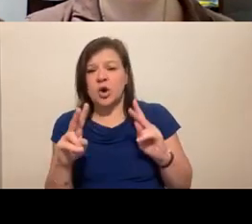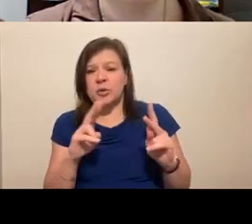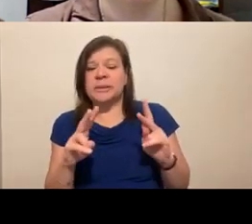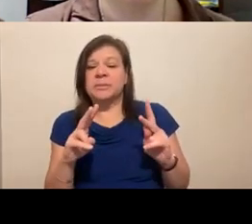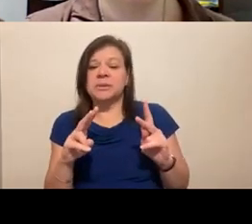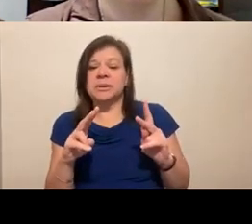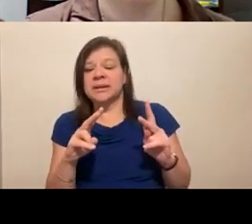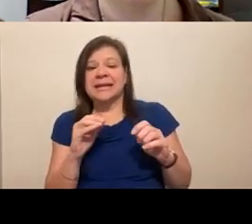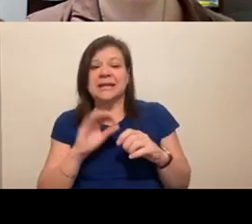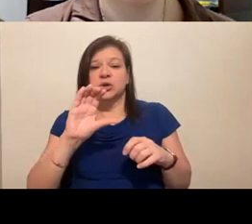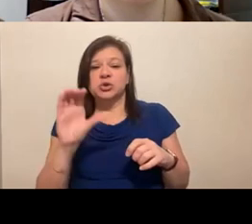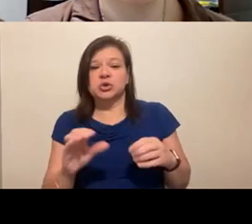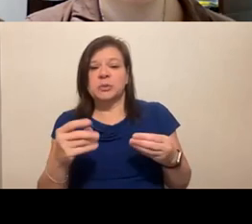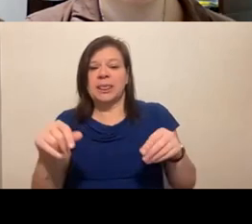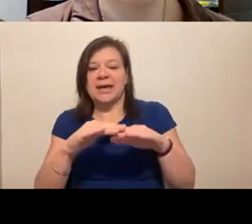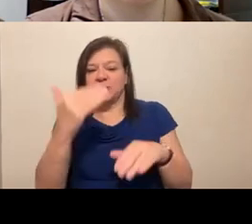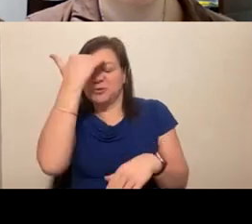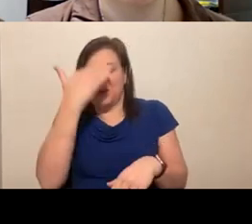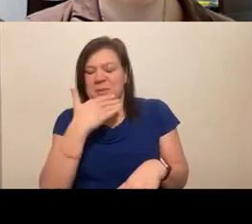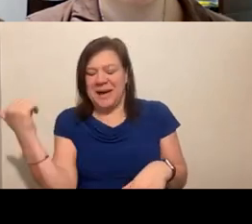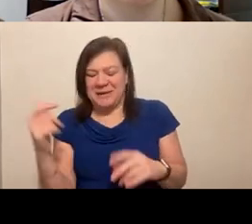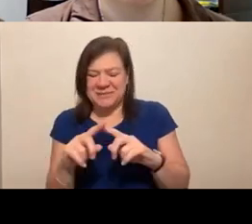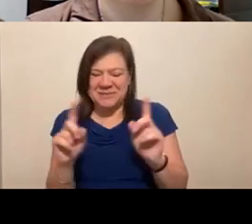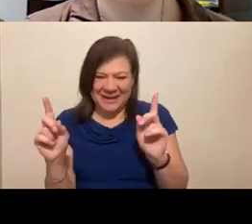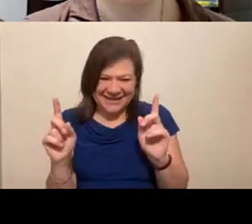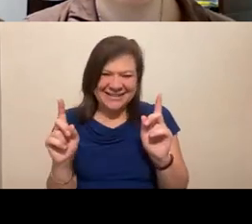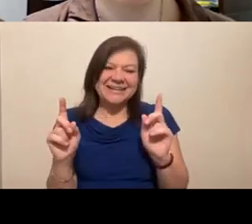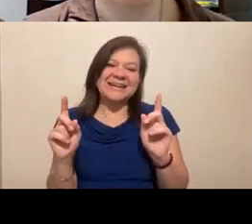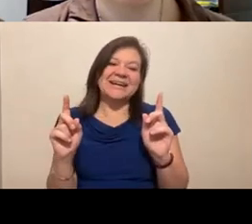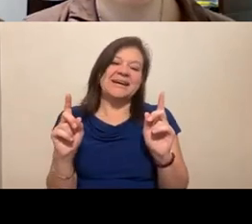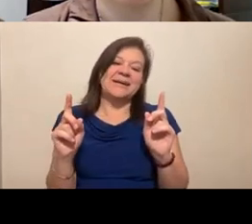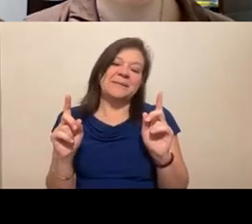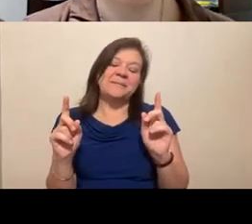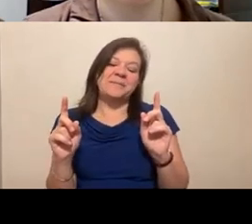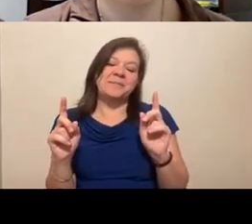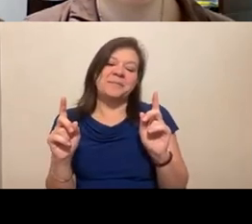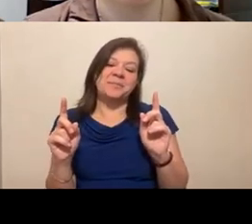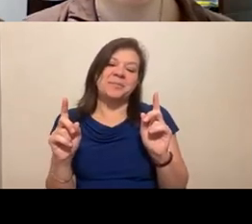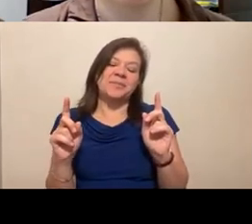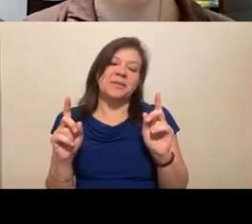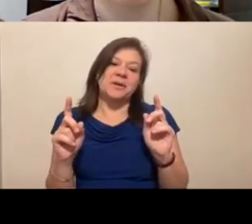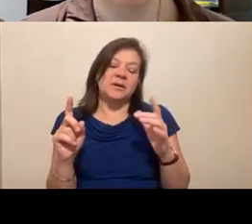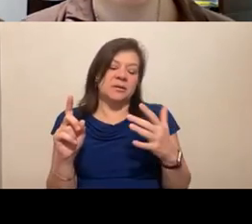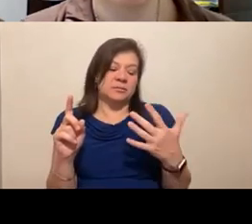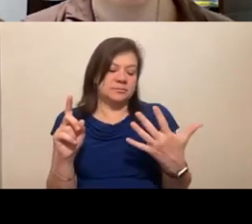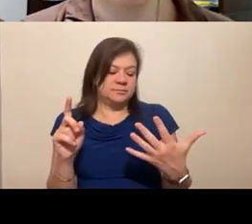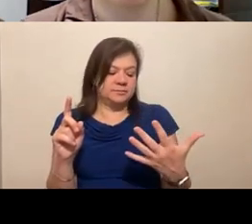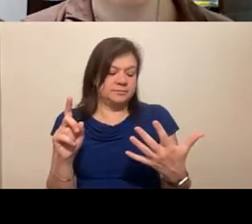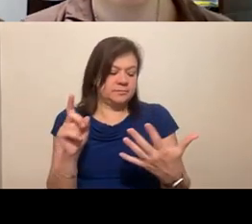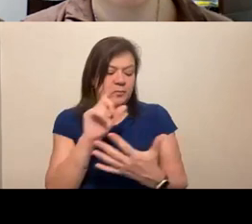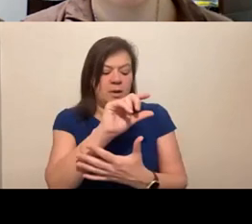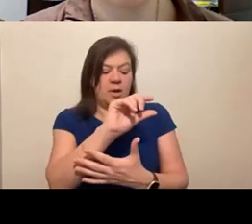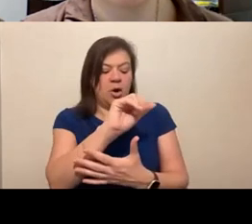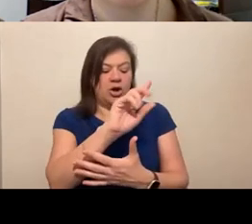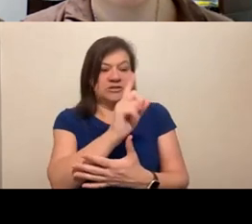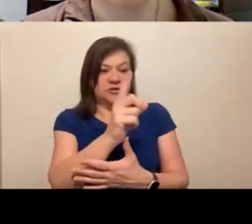of zoom who know better, but from my experience, the, the two days, uh, I guess this would be August one